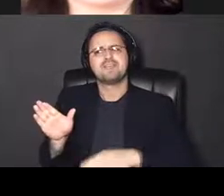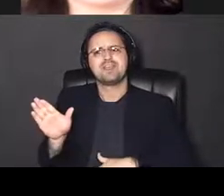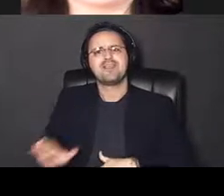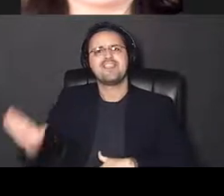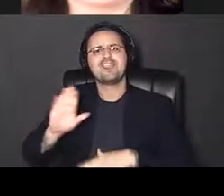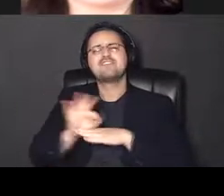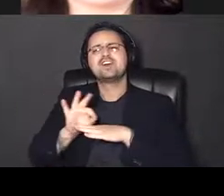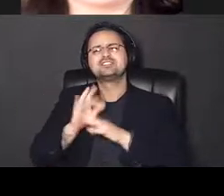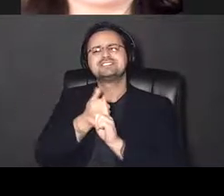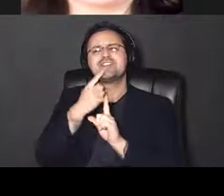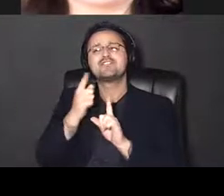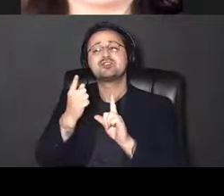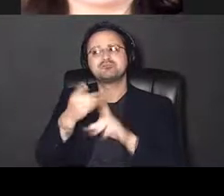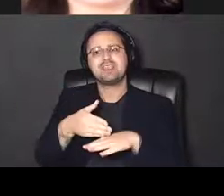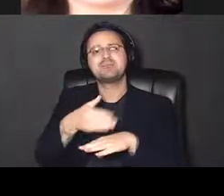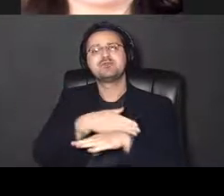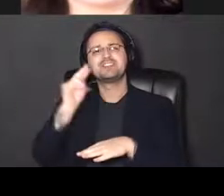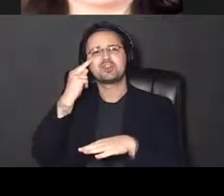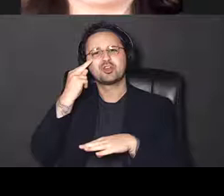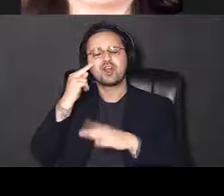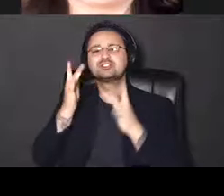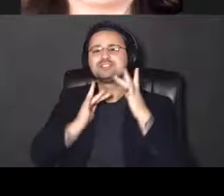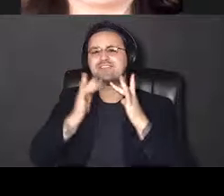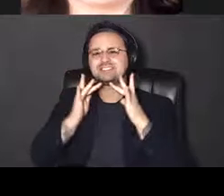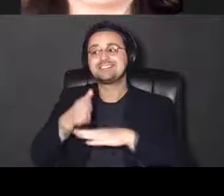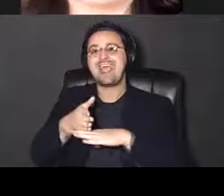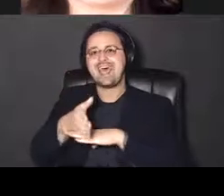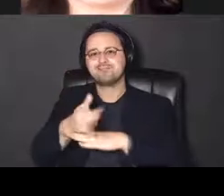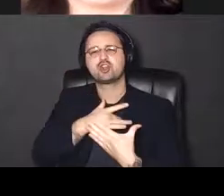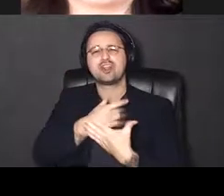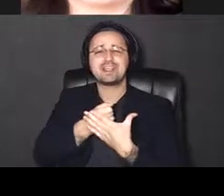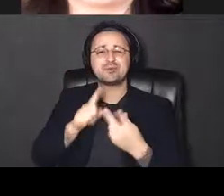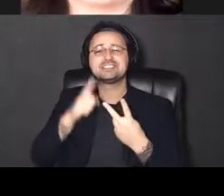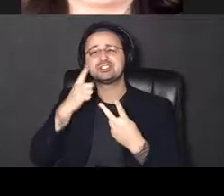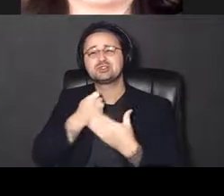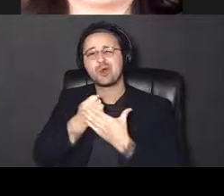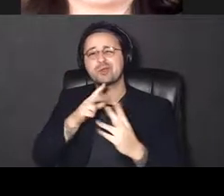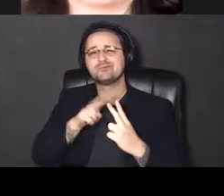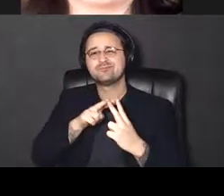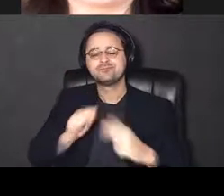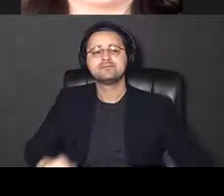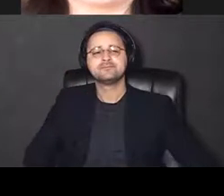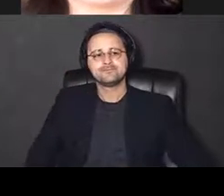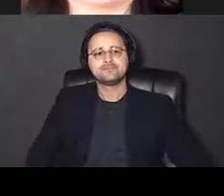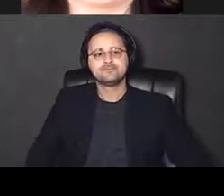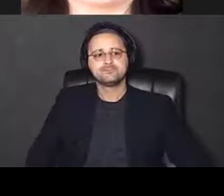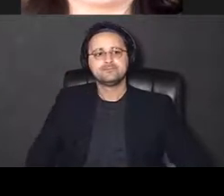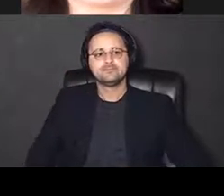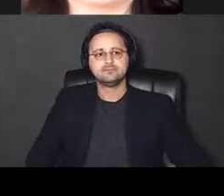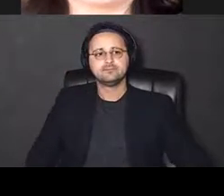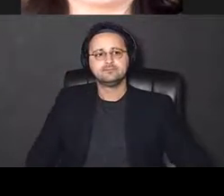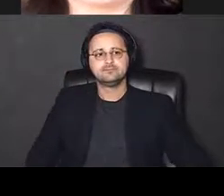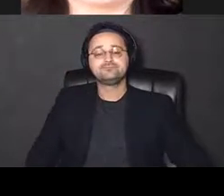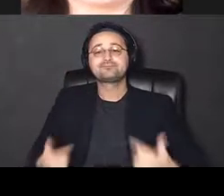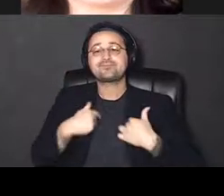improve neurological deficits after cardiac arrest or stroke? And so I'm part of a